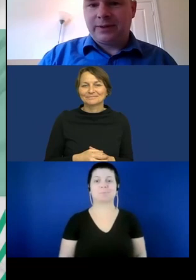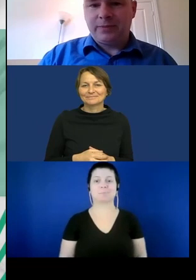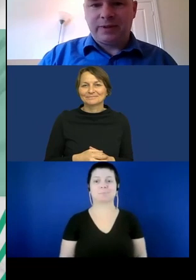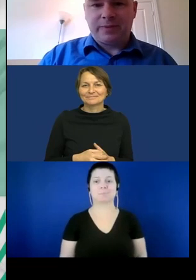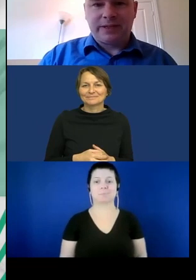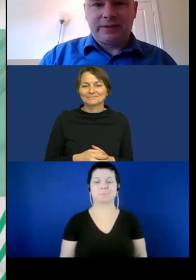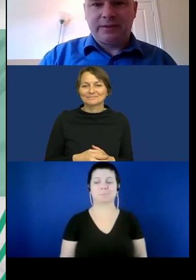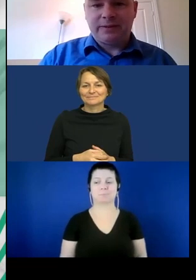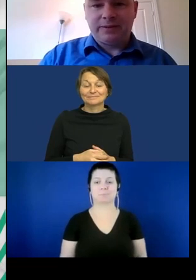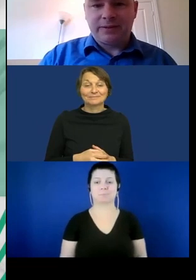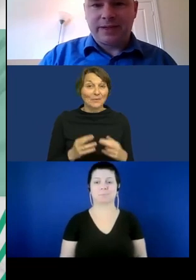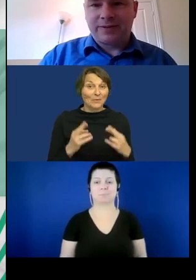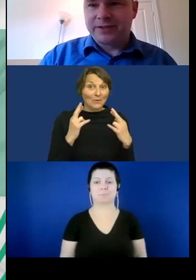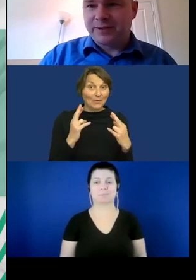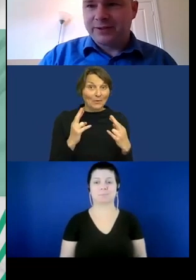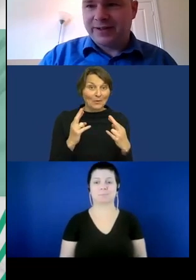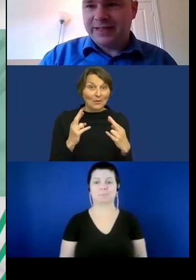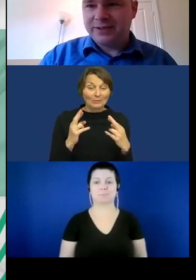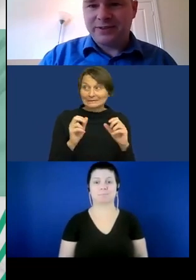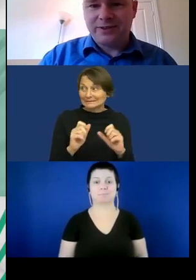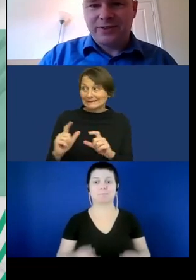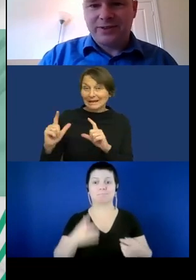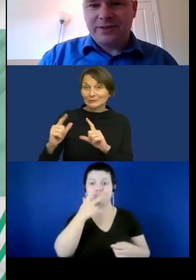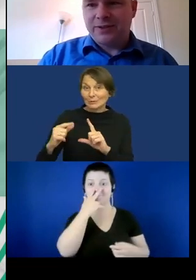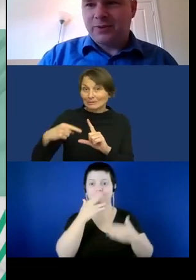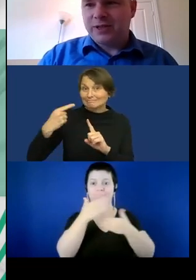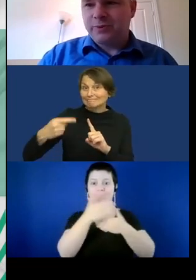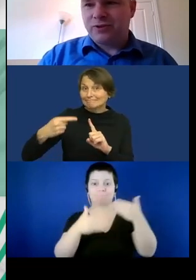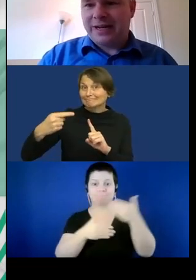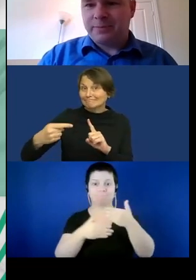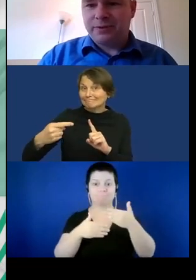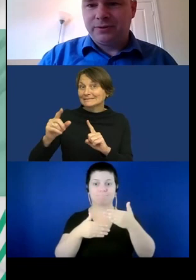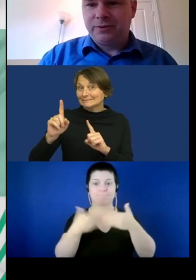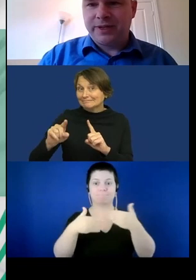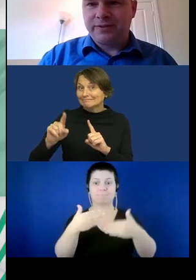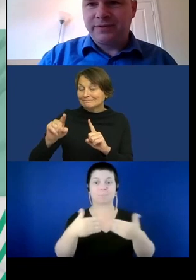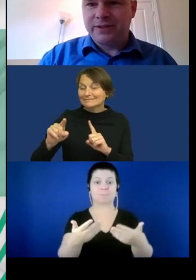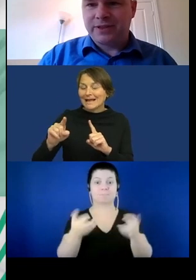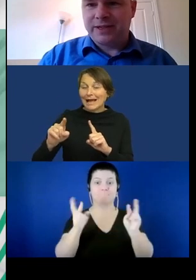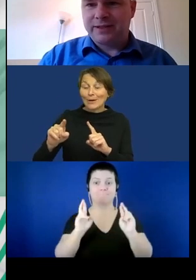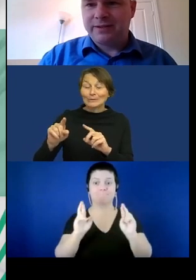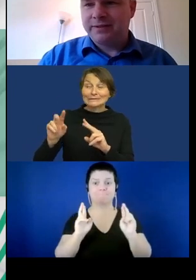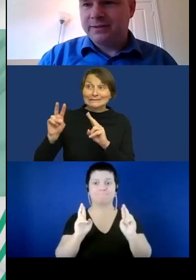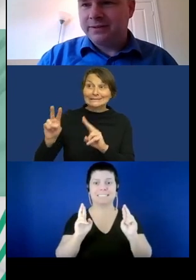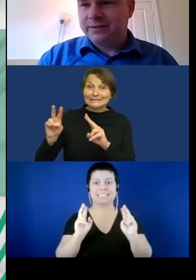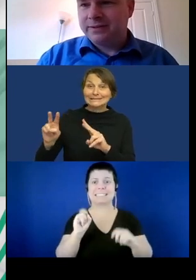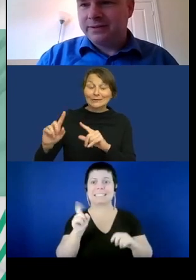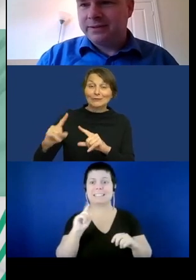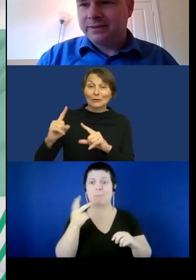Now, hopefully my slides are actually going to advance, otherwise we'll be trapped looking at the first slide